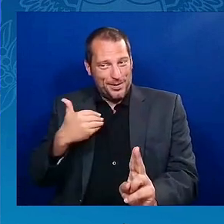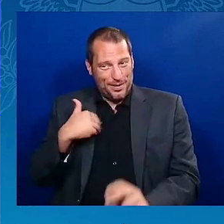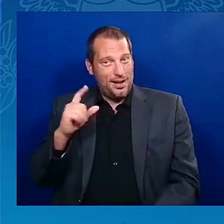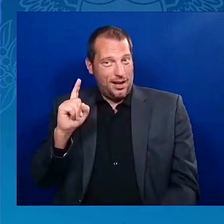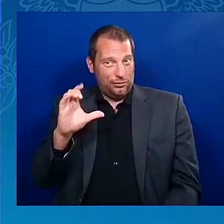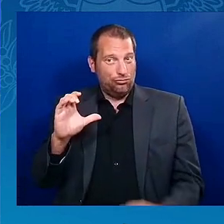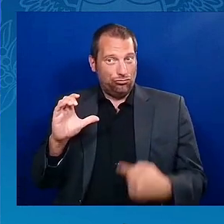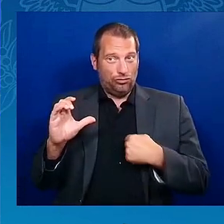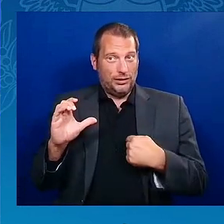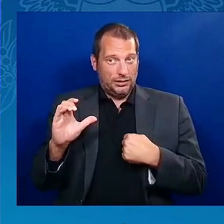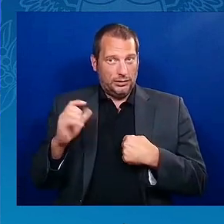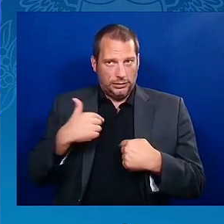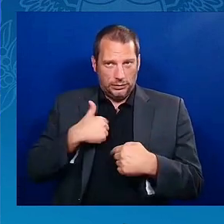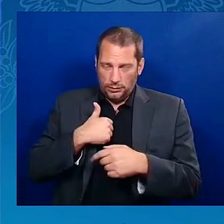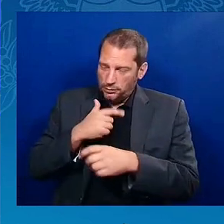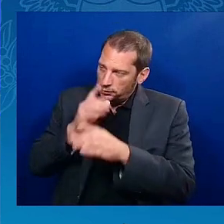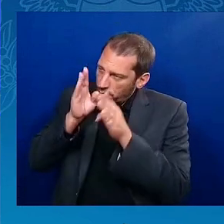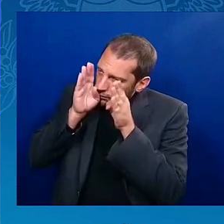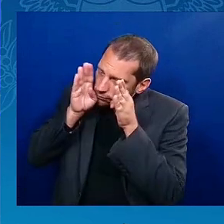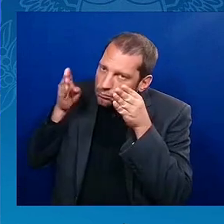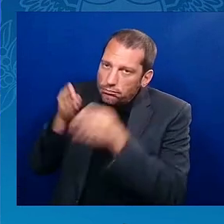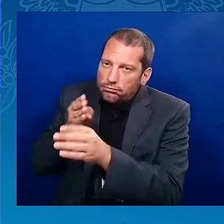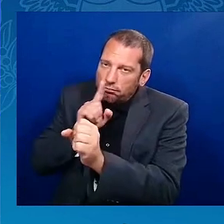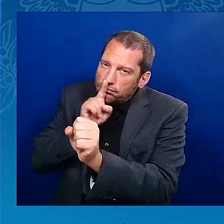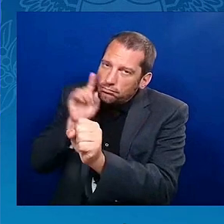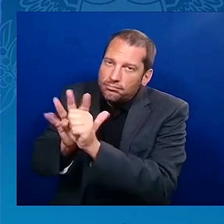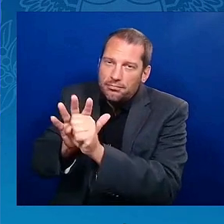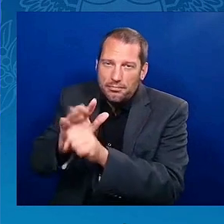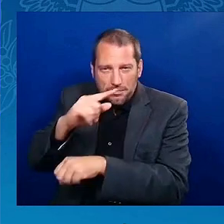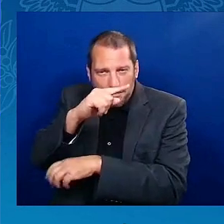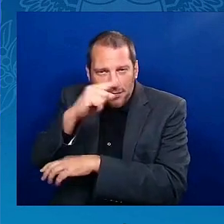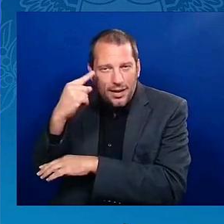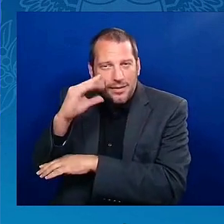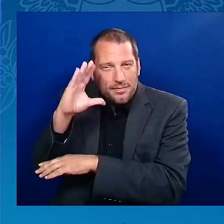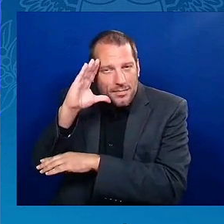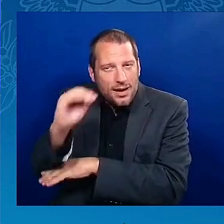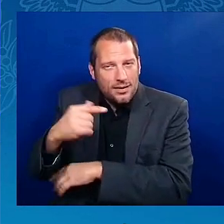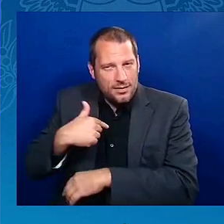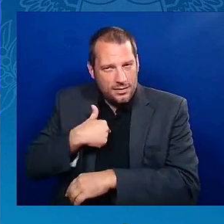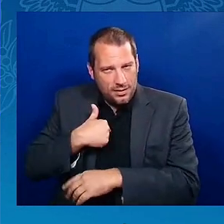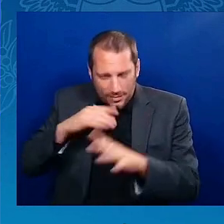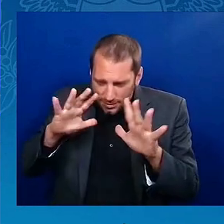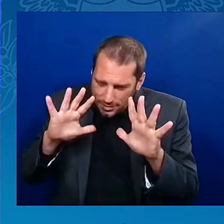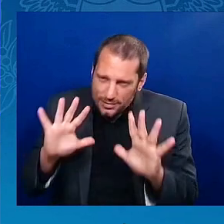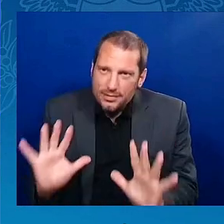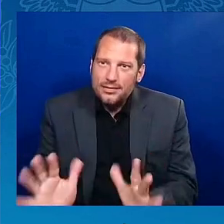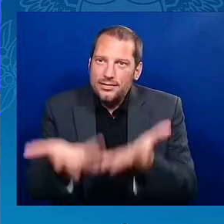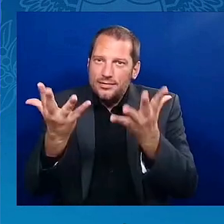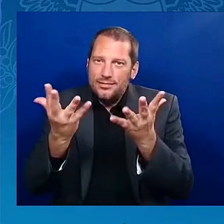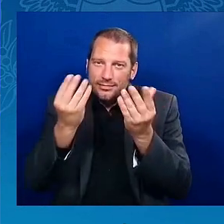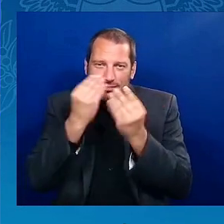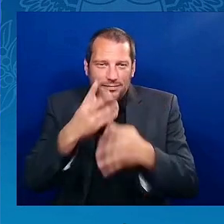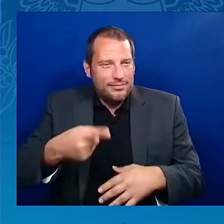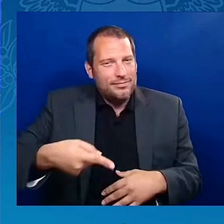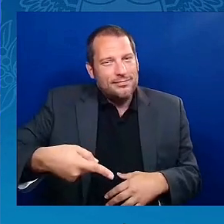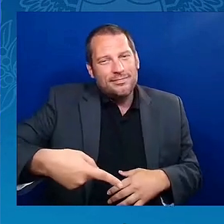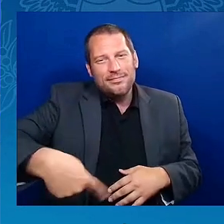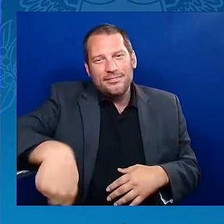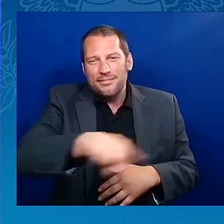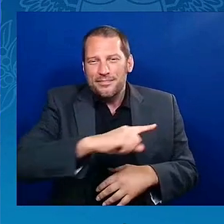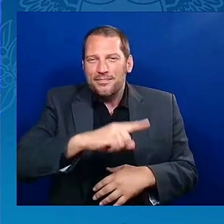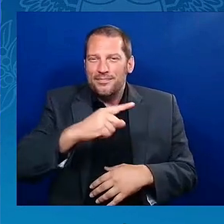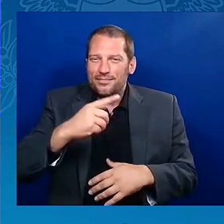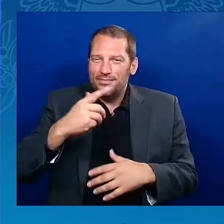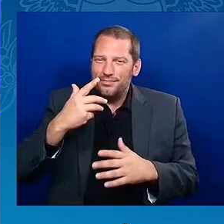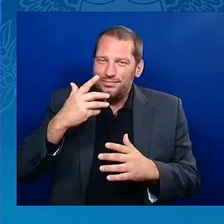I'm about to uplift and edification of black people. Everything I do is for us. So in spite of what you may hear, that's the